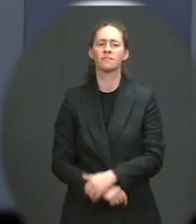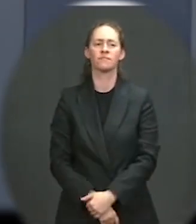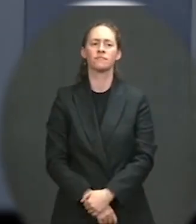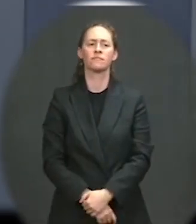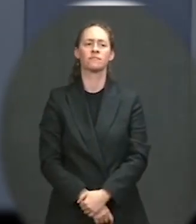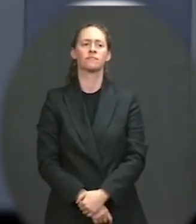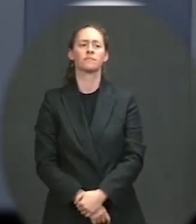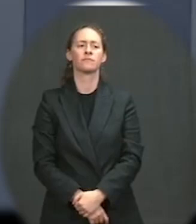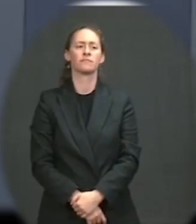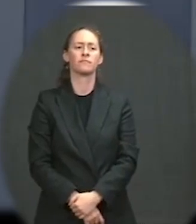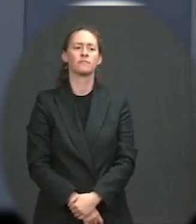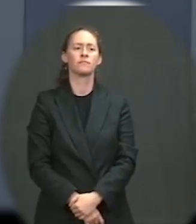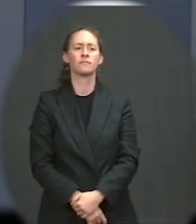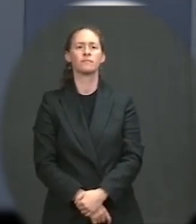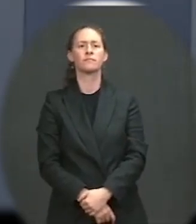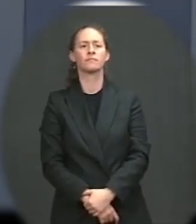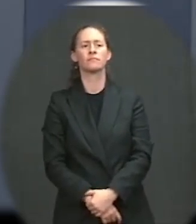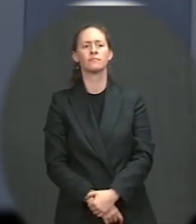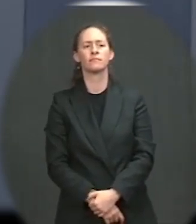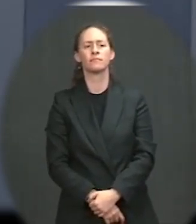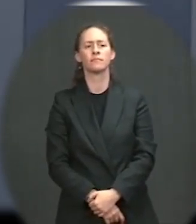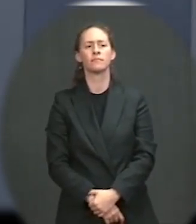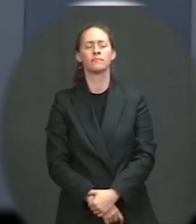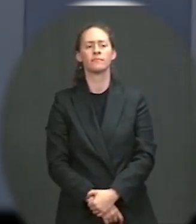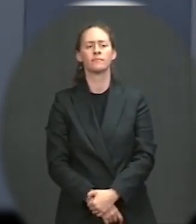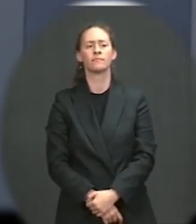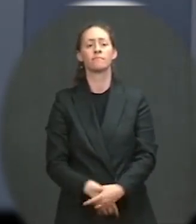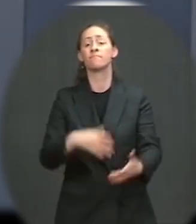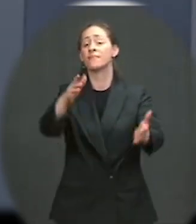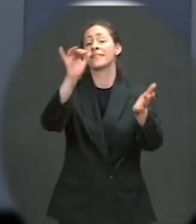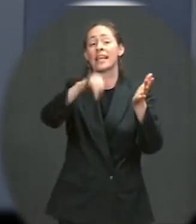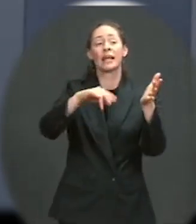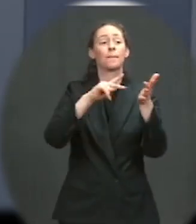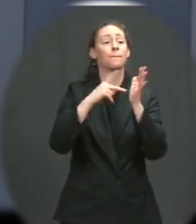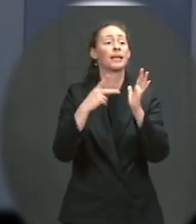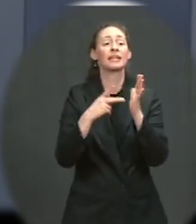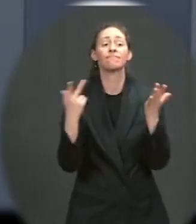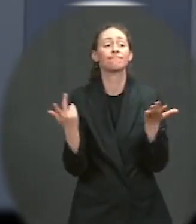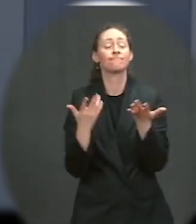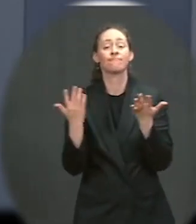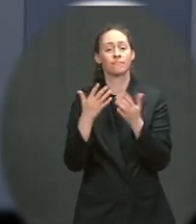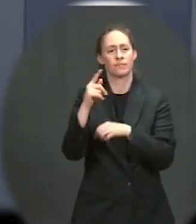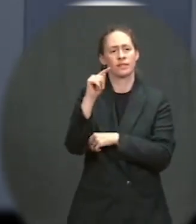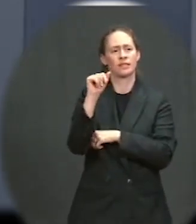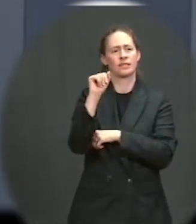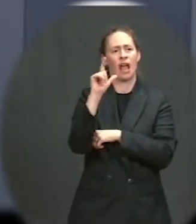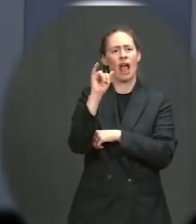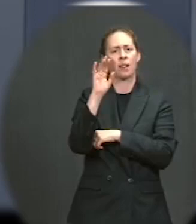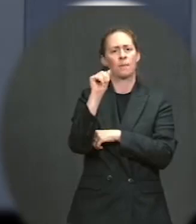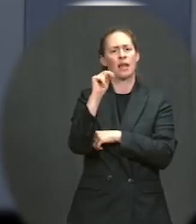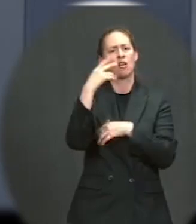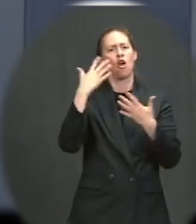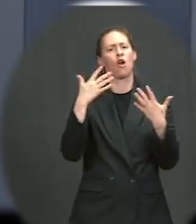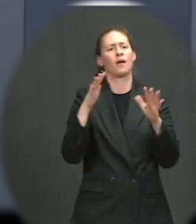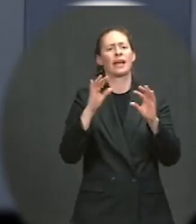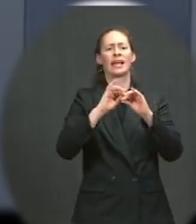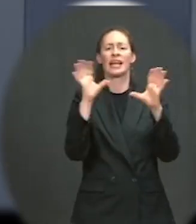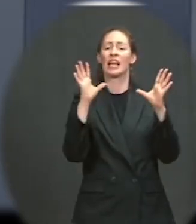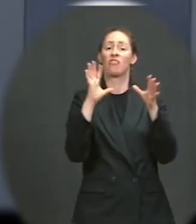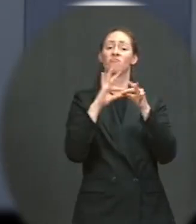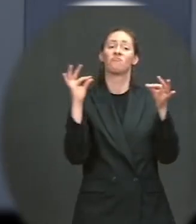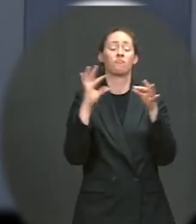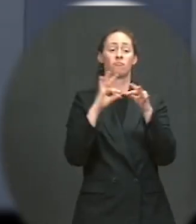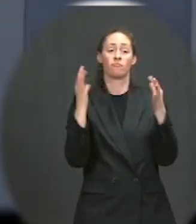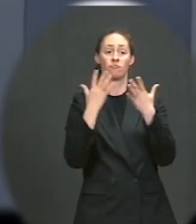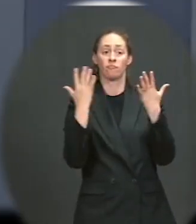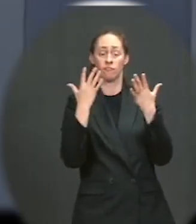against us as well after May 1st because that was what the Taliban was clearly conveying. So the status quo, in our view, was not